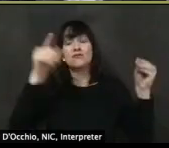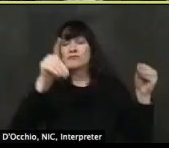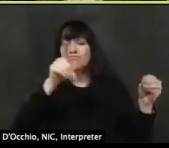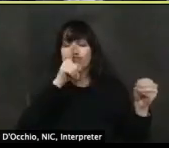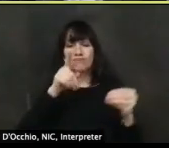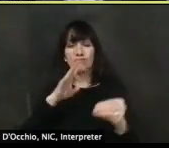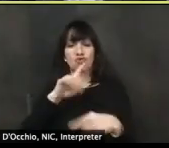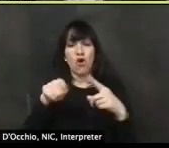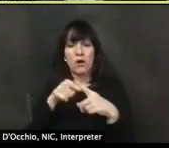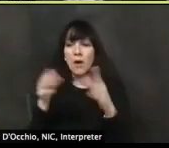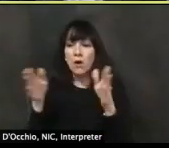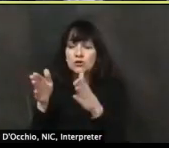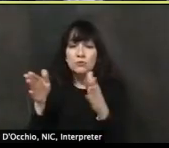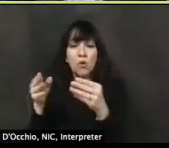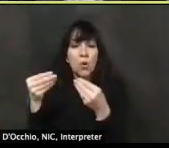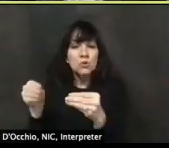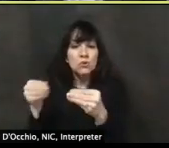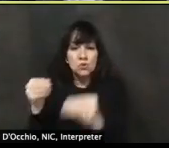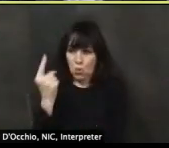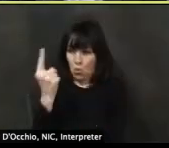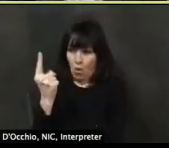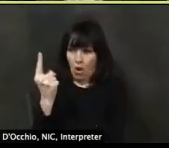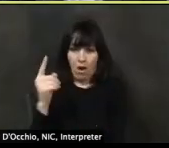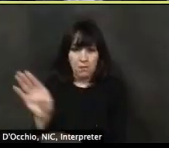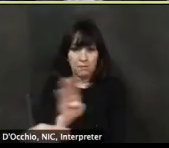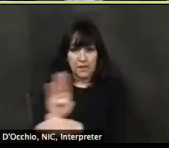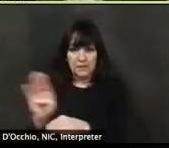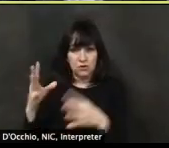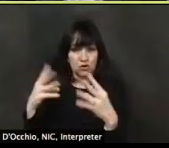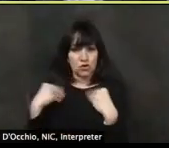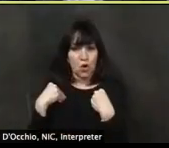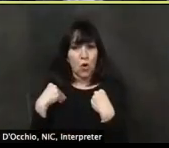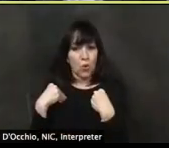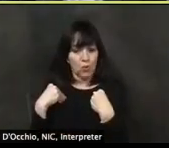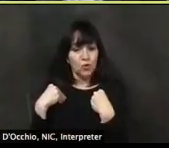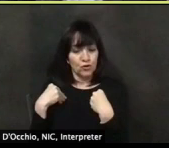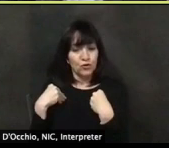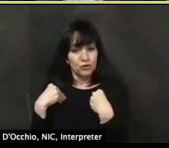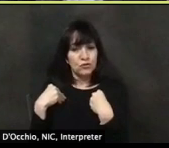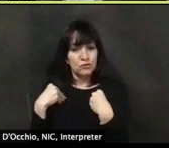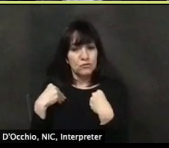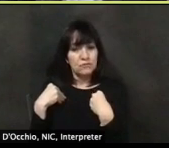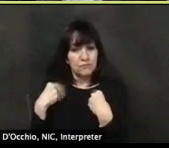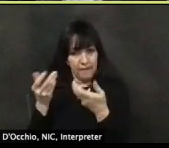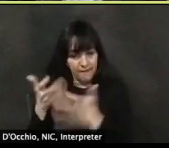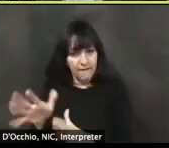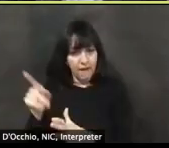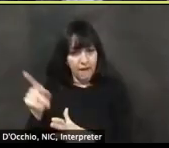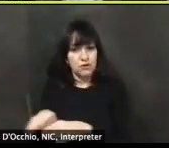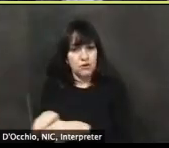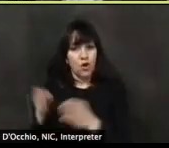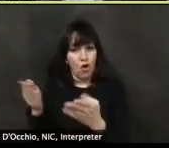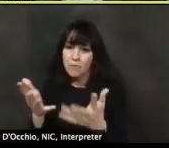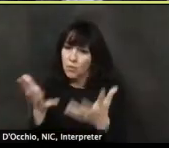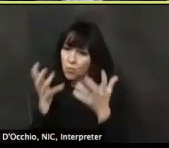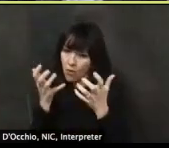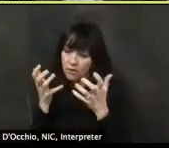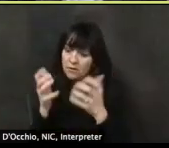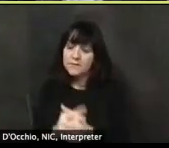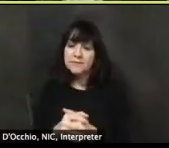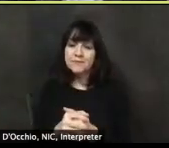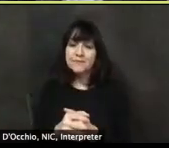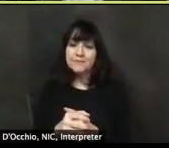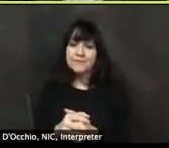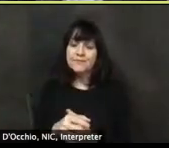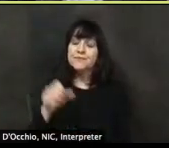Sure. Yeah, no, I definitely understand Tim's concern. Um, I think that's why, uh, governor Carney